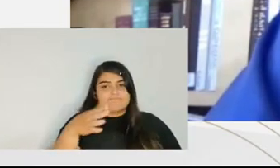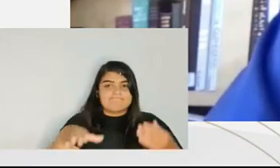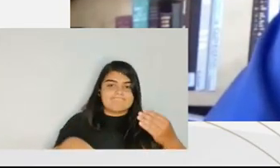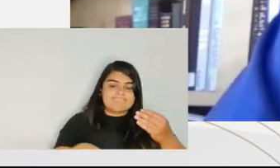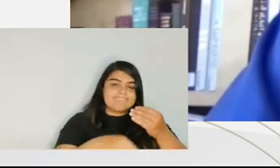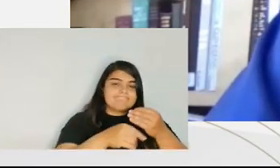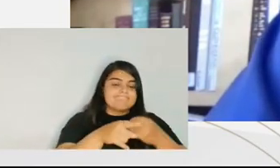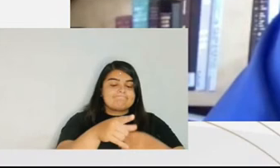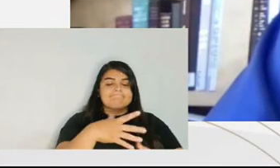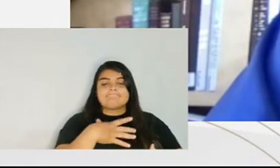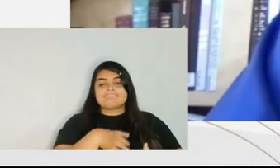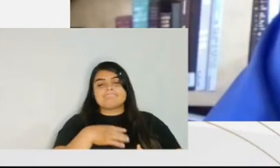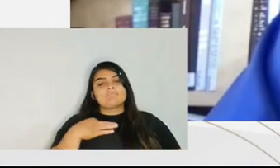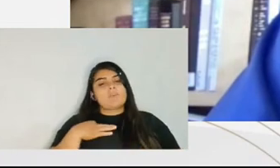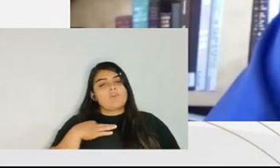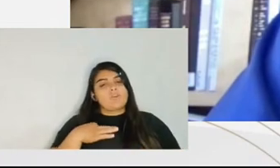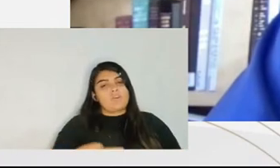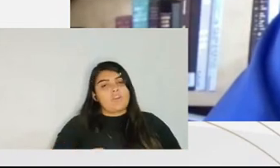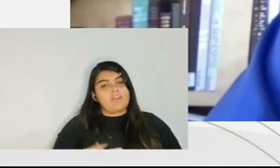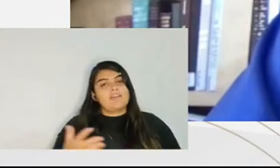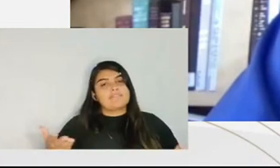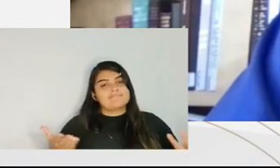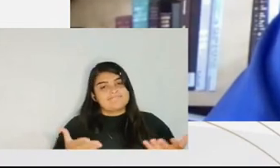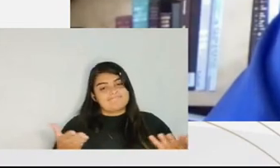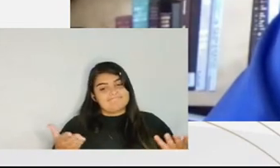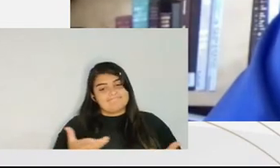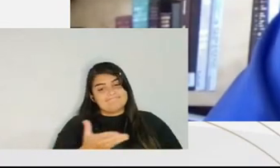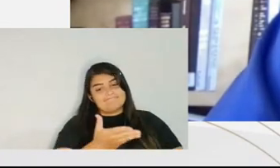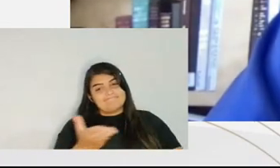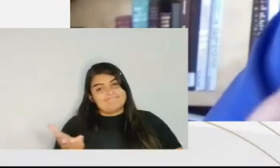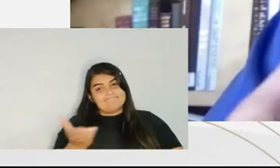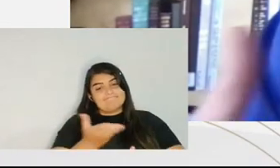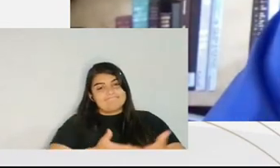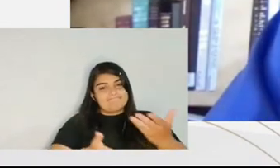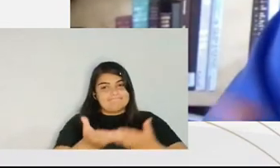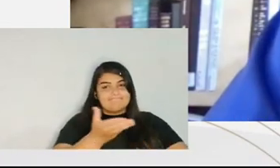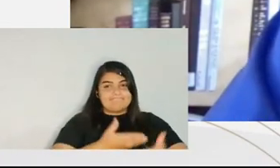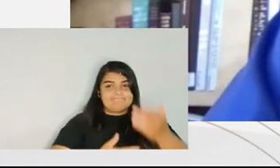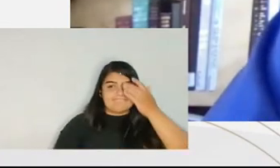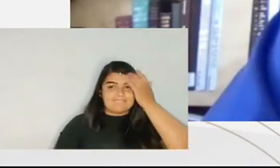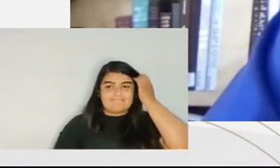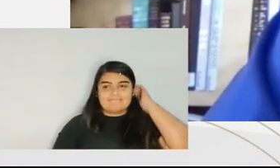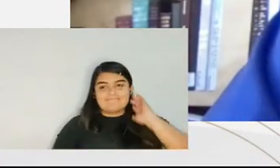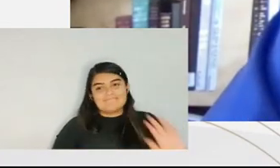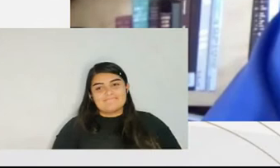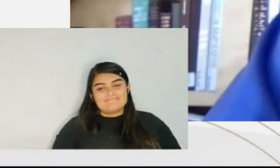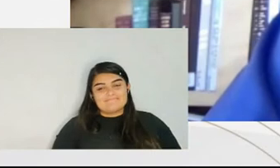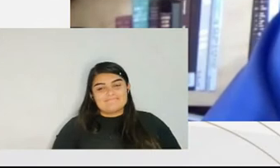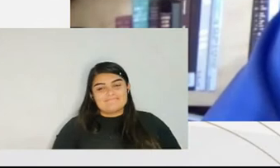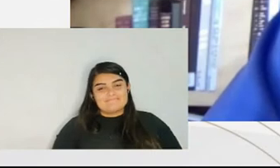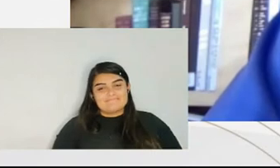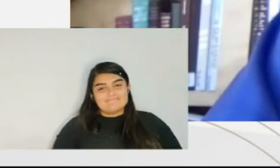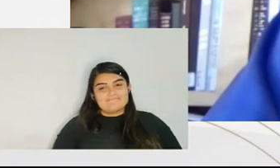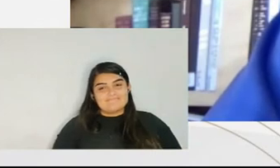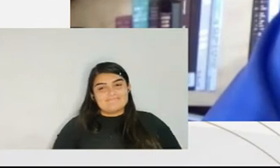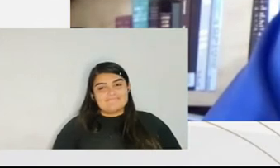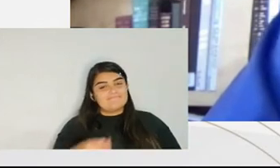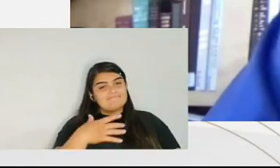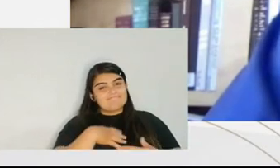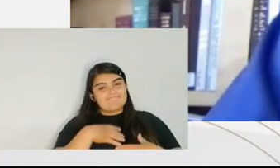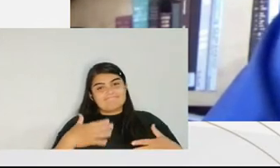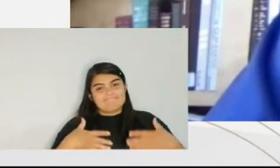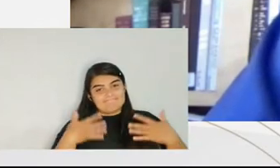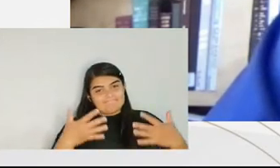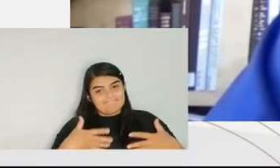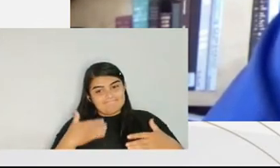And I think it seems to be a very exciting time in the criminal procedure for SIL. And the